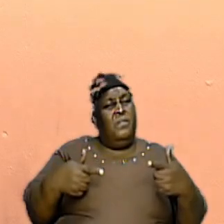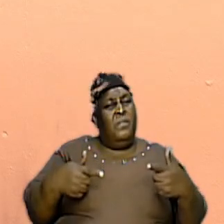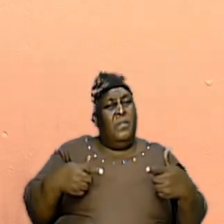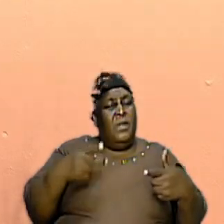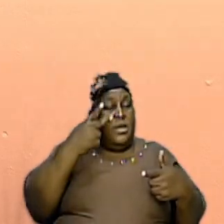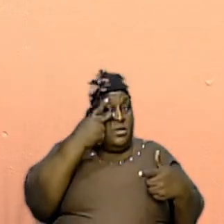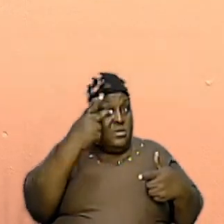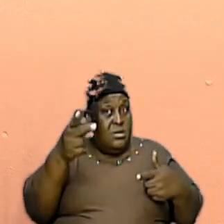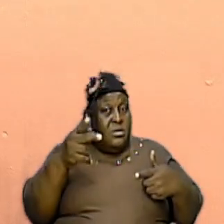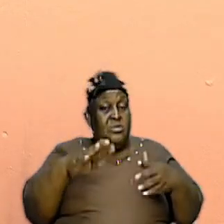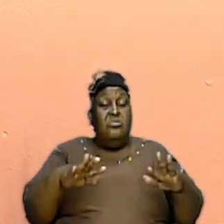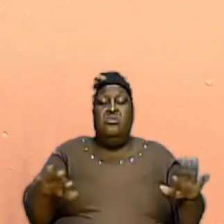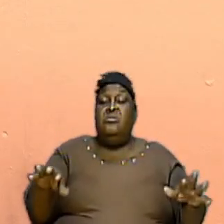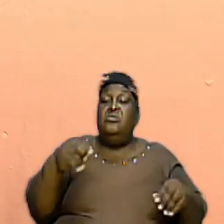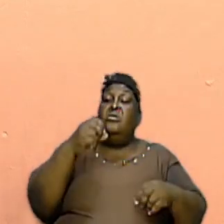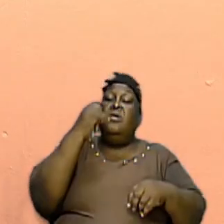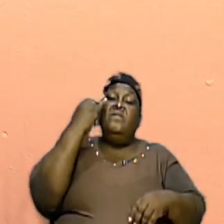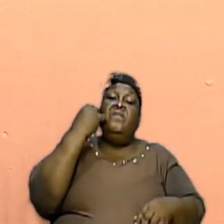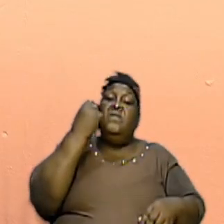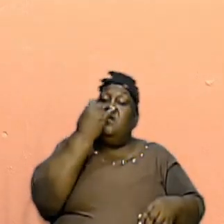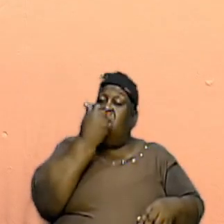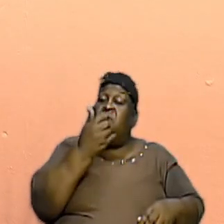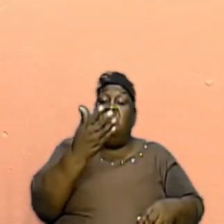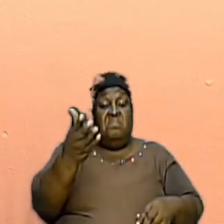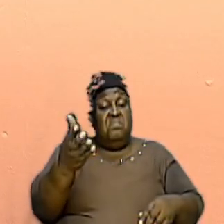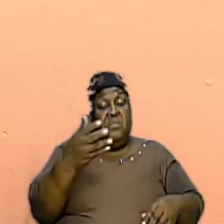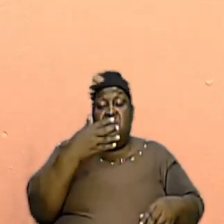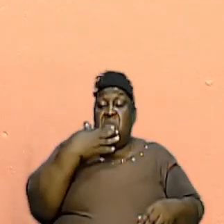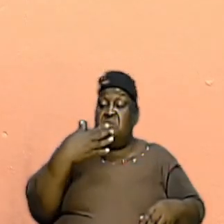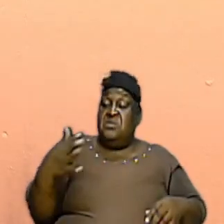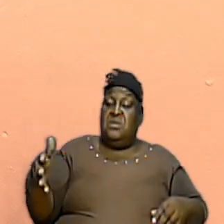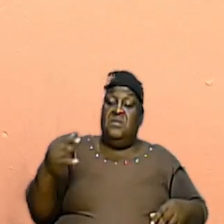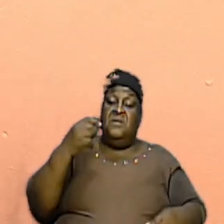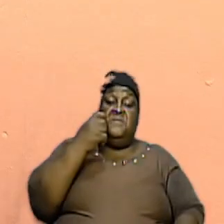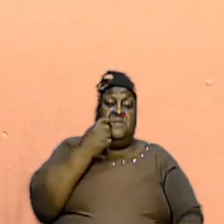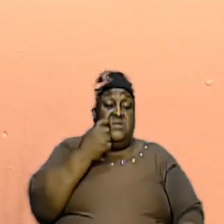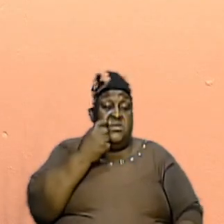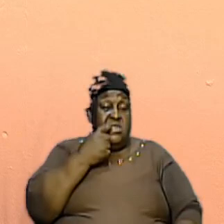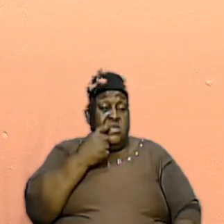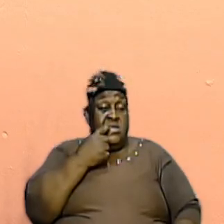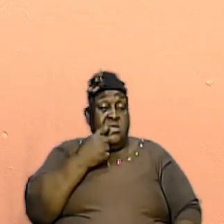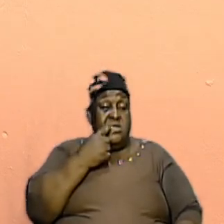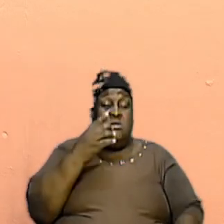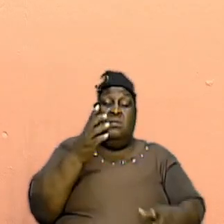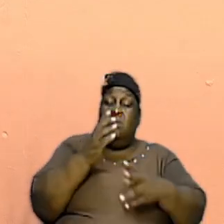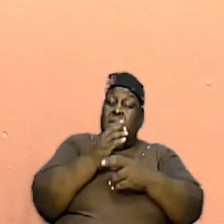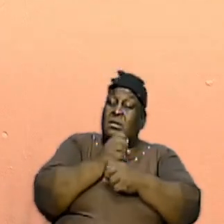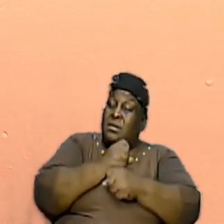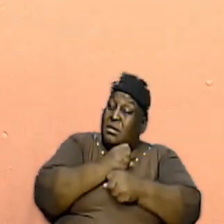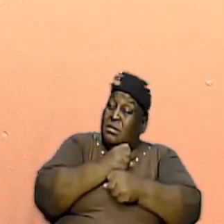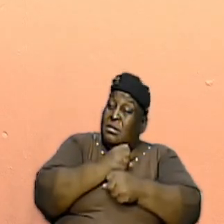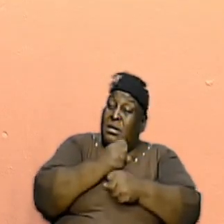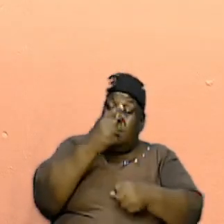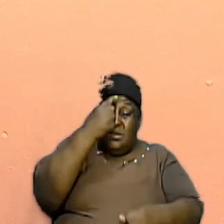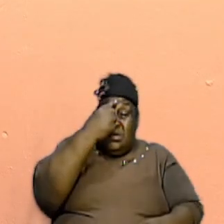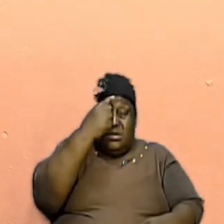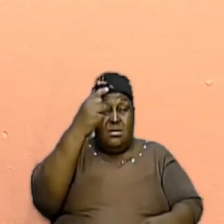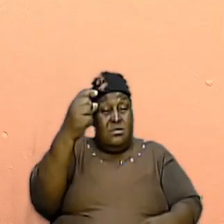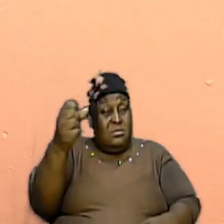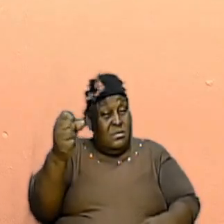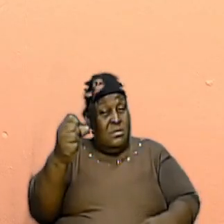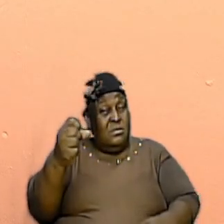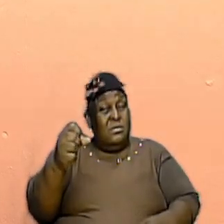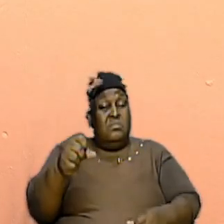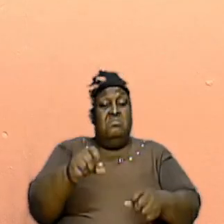taking those things very seriously. We get the distinct sense that